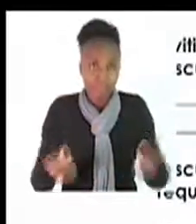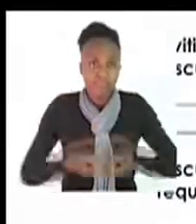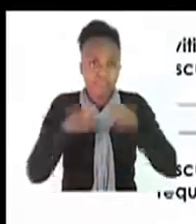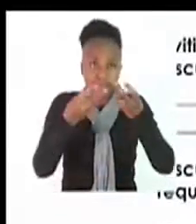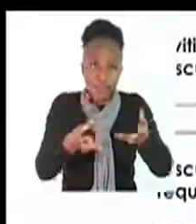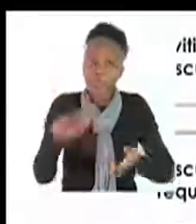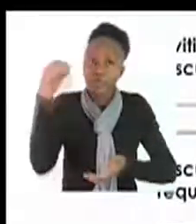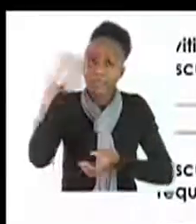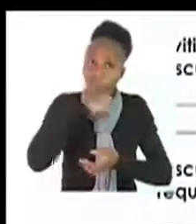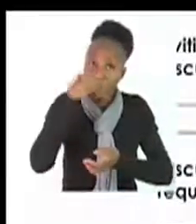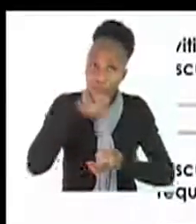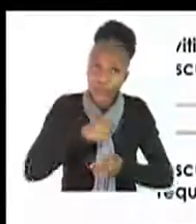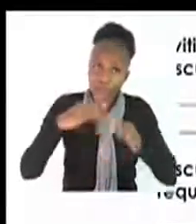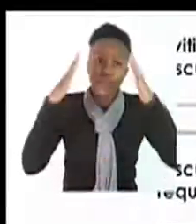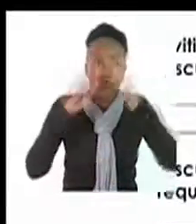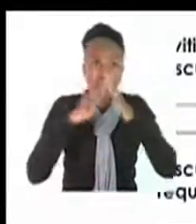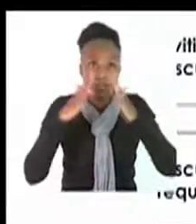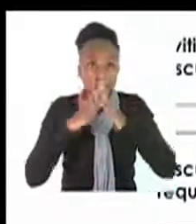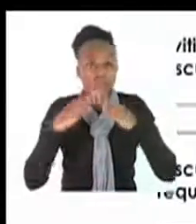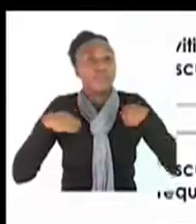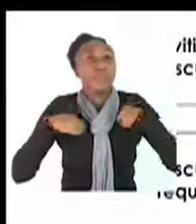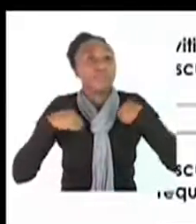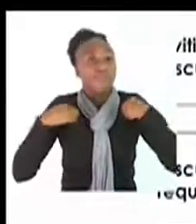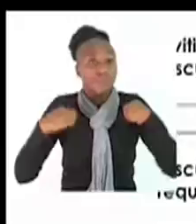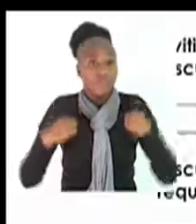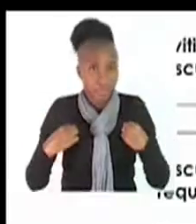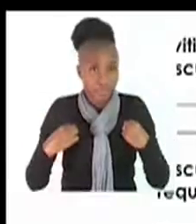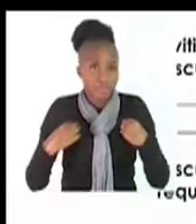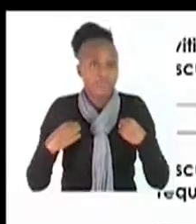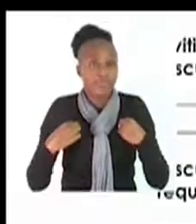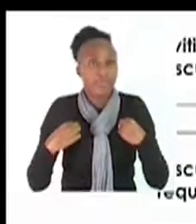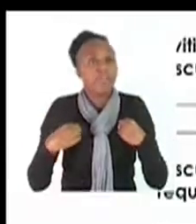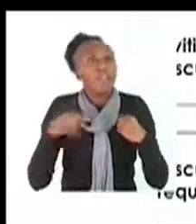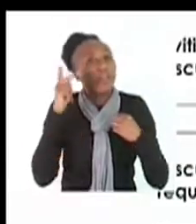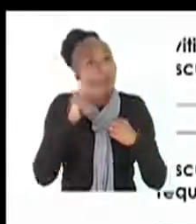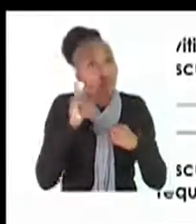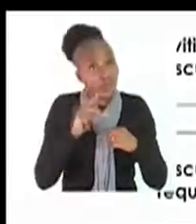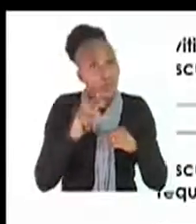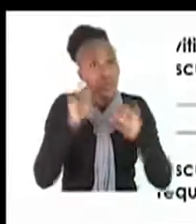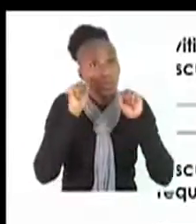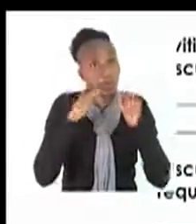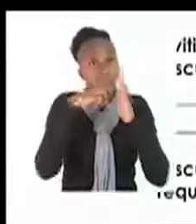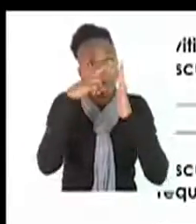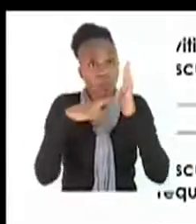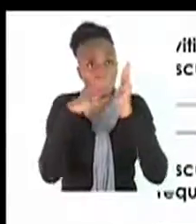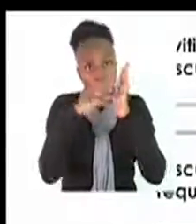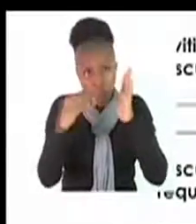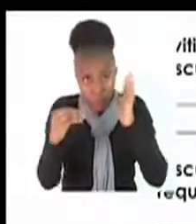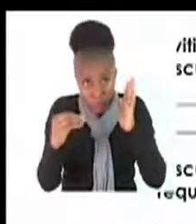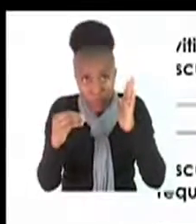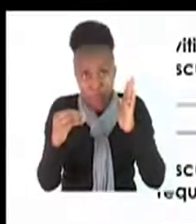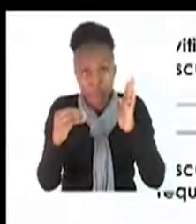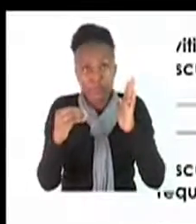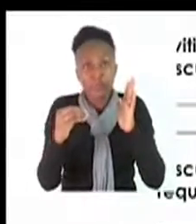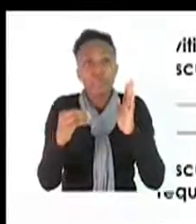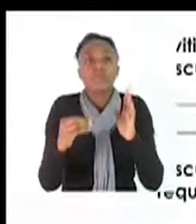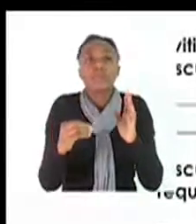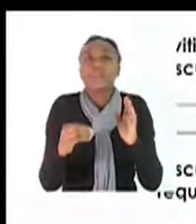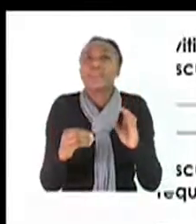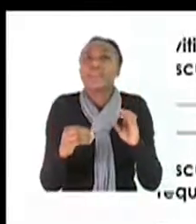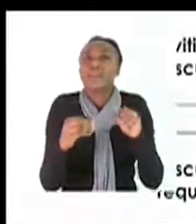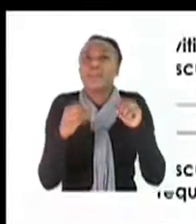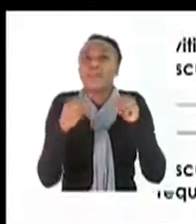basic needs like food, clothing, and shelter. And then you need to be a good role model. The qualities needed to be a